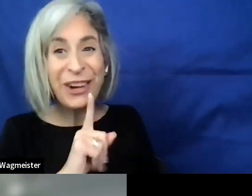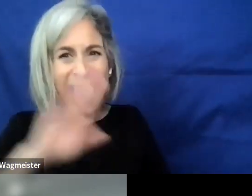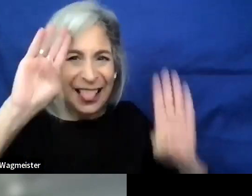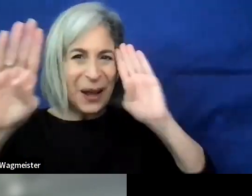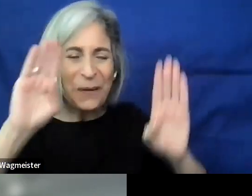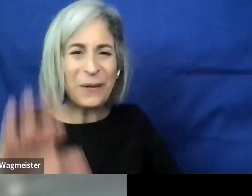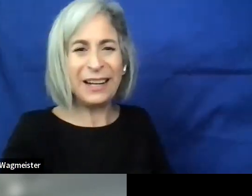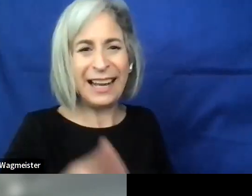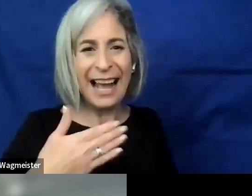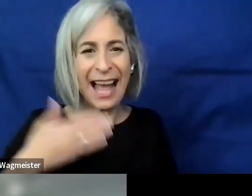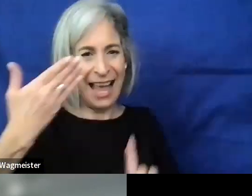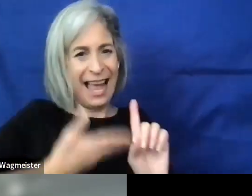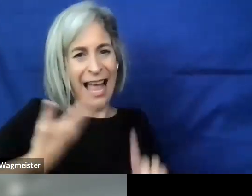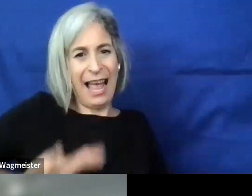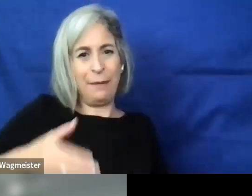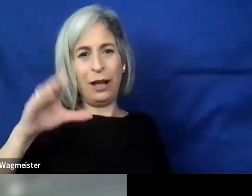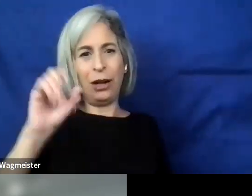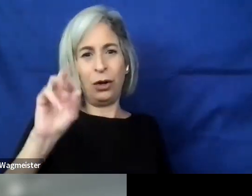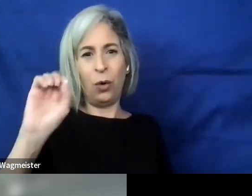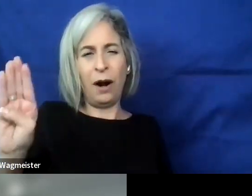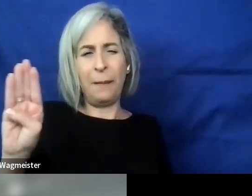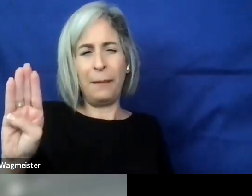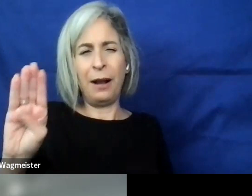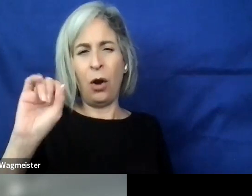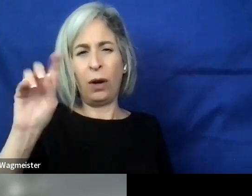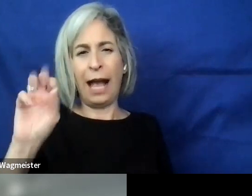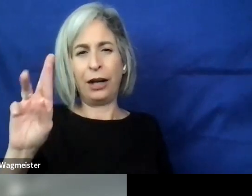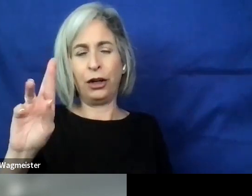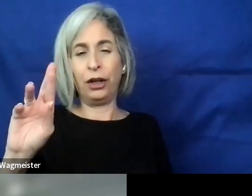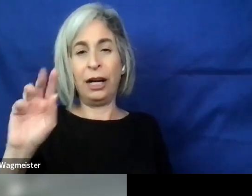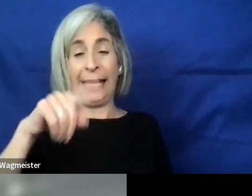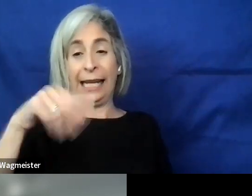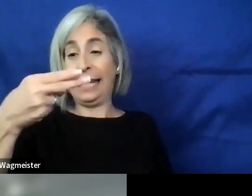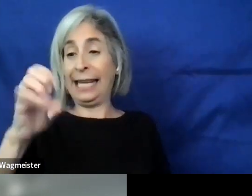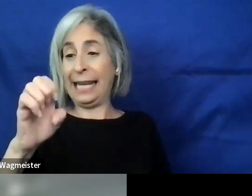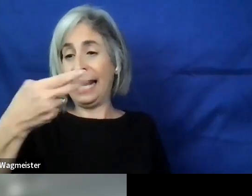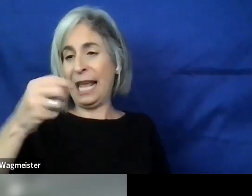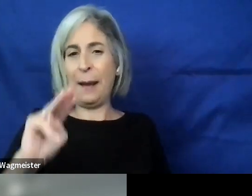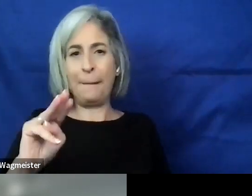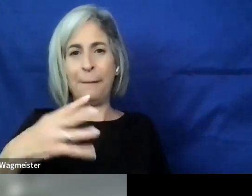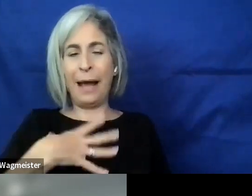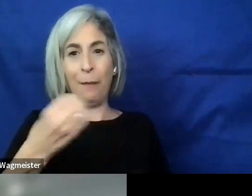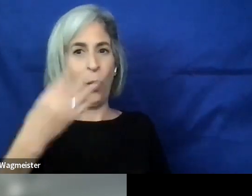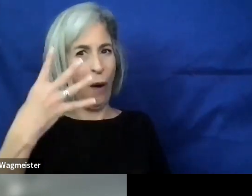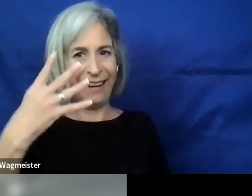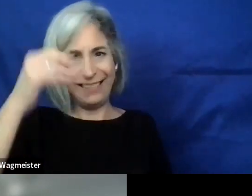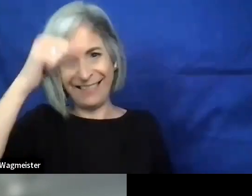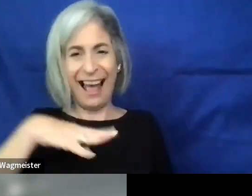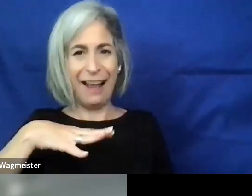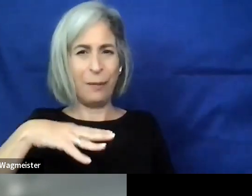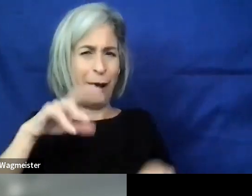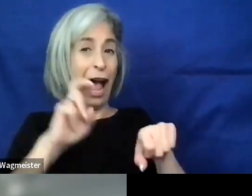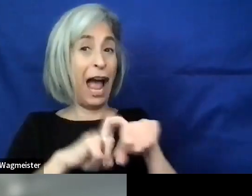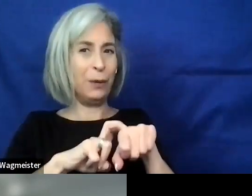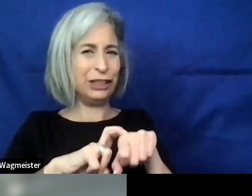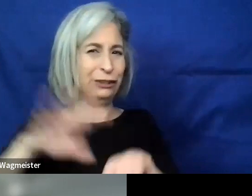hello, I'm Corb O'Connor. My pronouns are he, him, and his. I'm a white guy of Irish descent way back when, but I